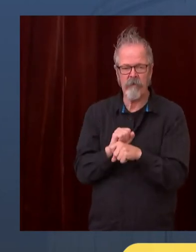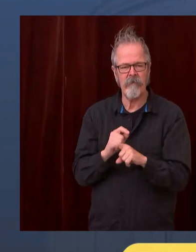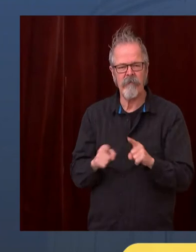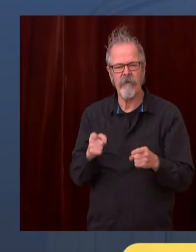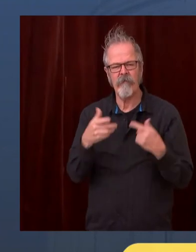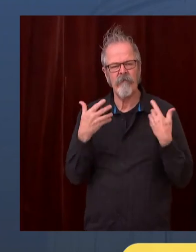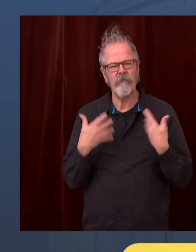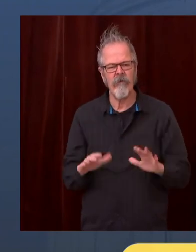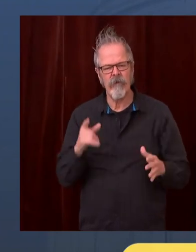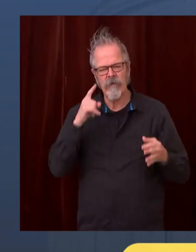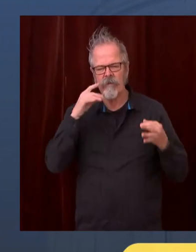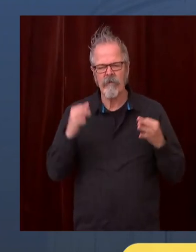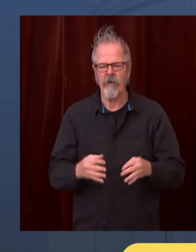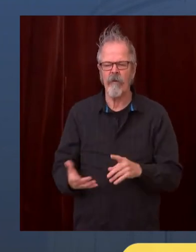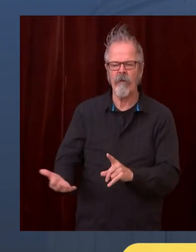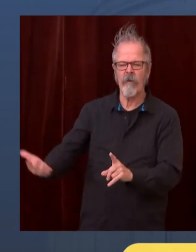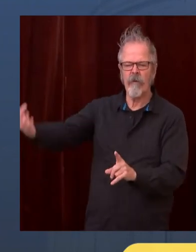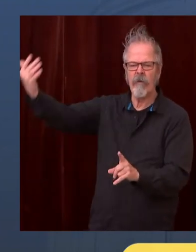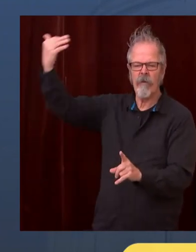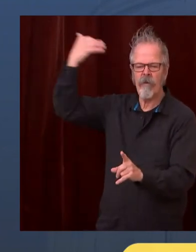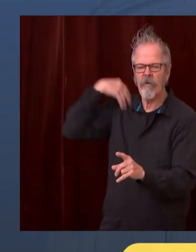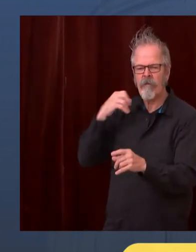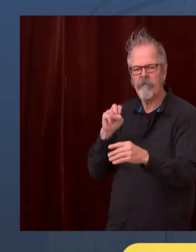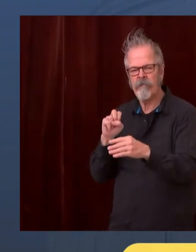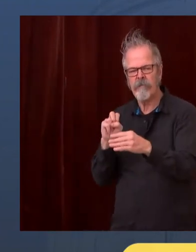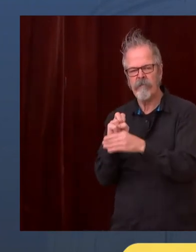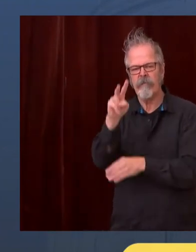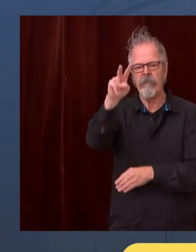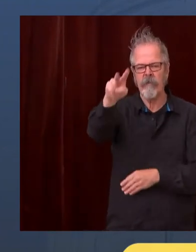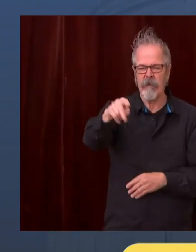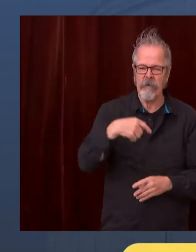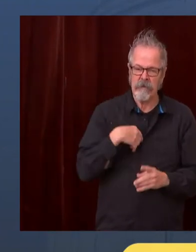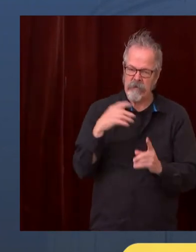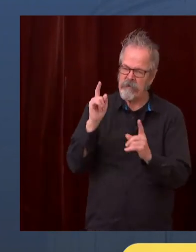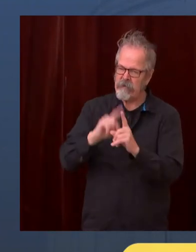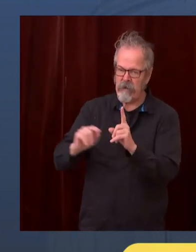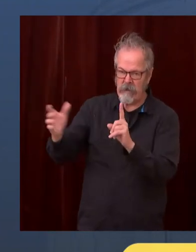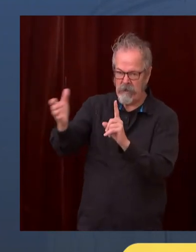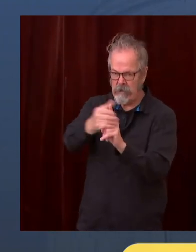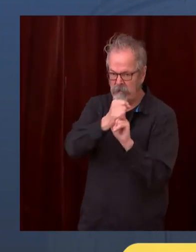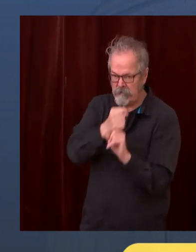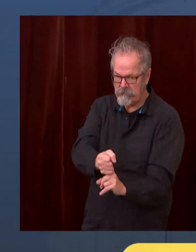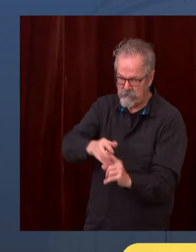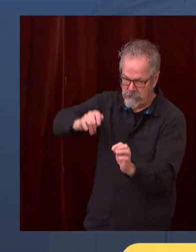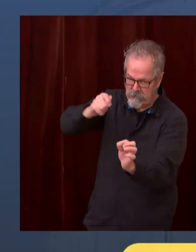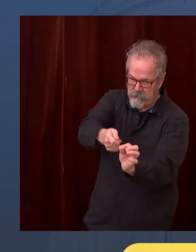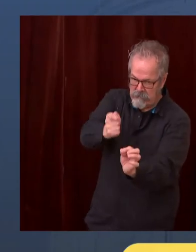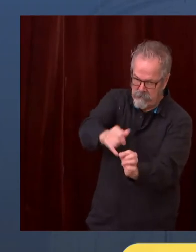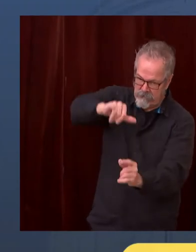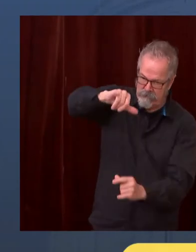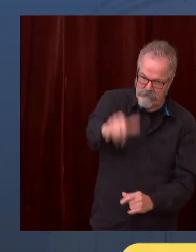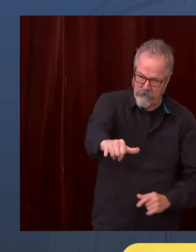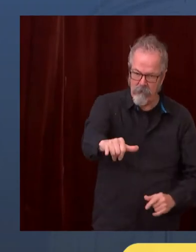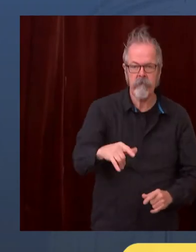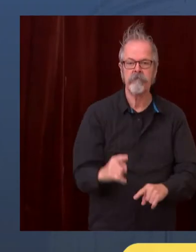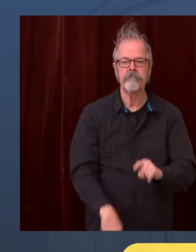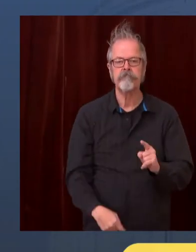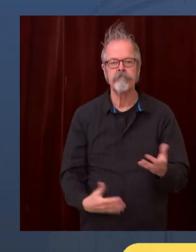can't contest his decision in that regard. And the work he has done has just been